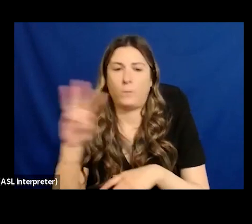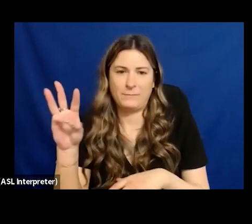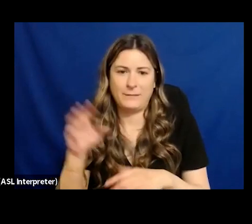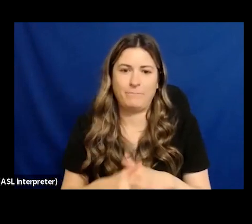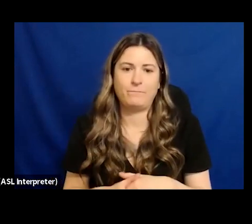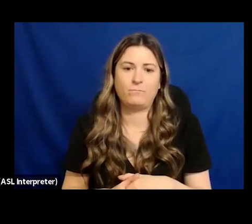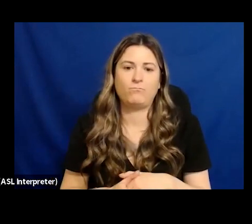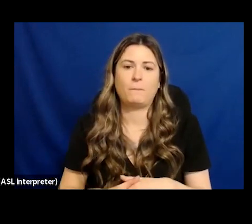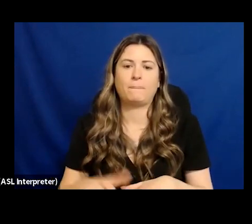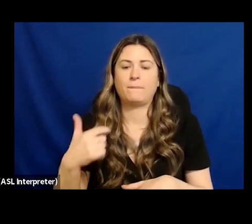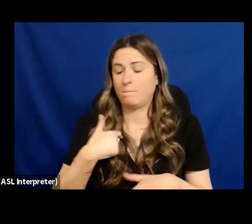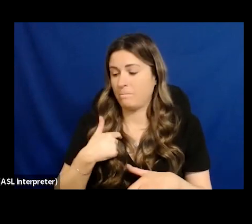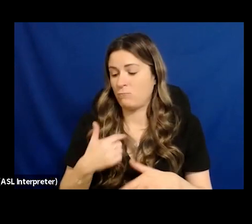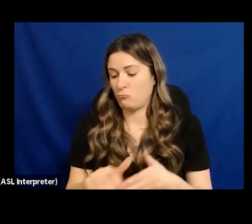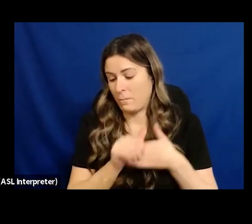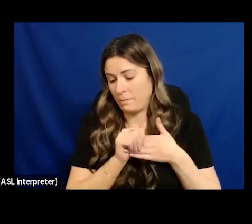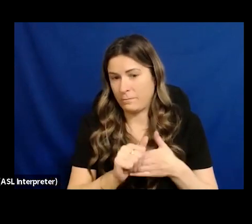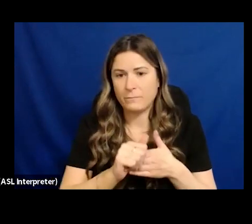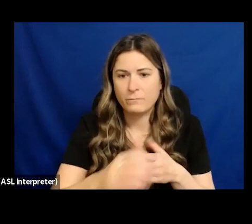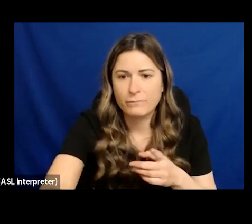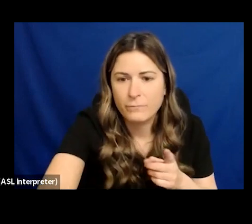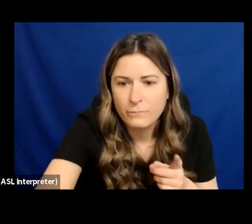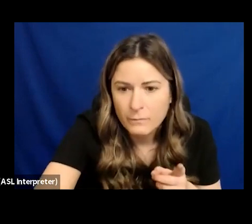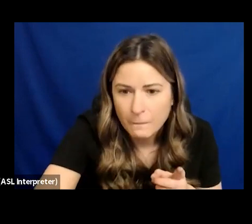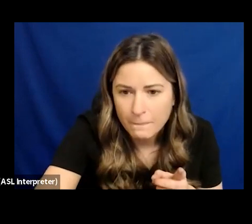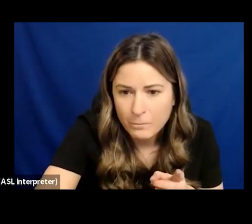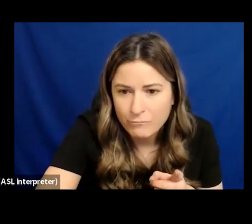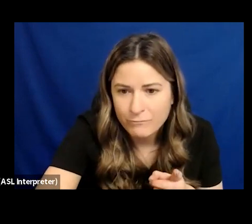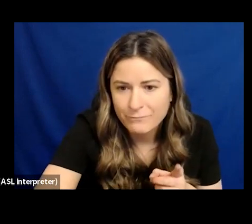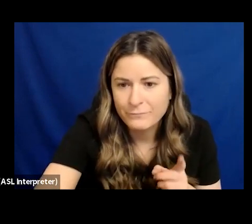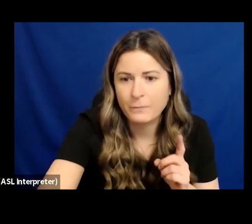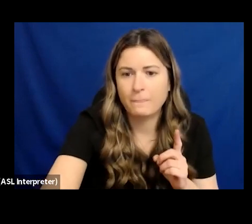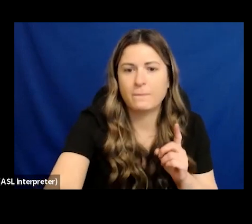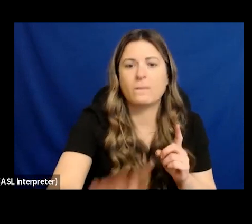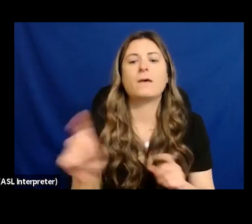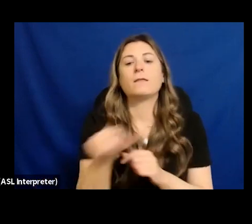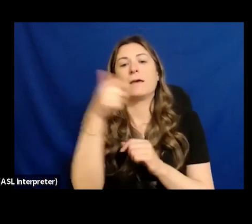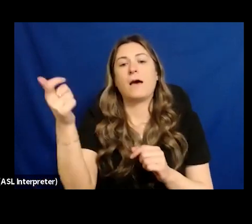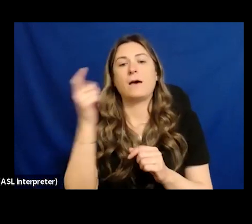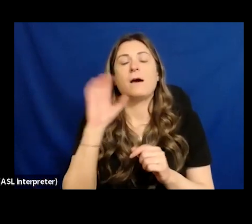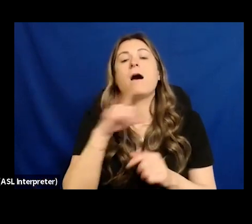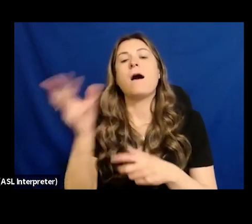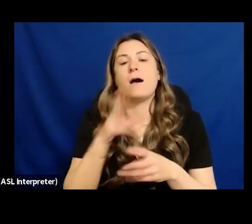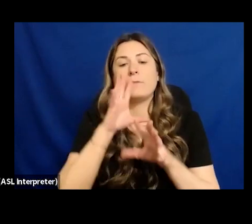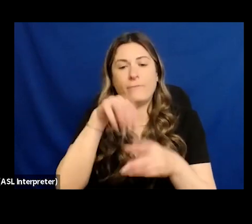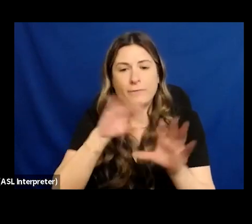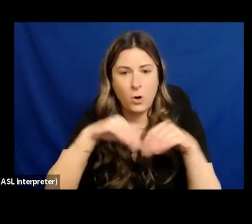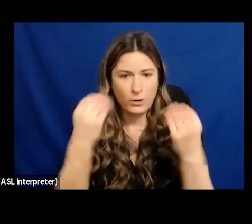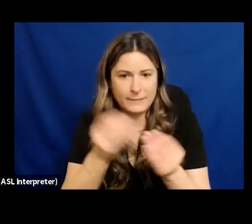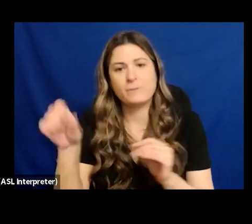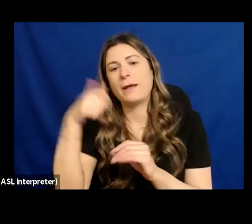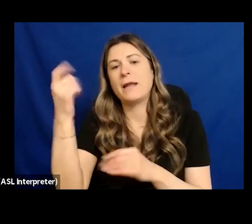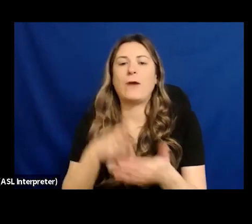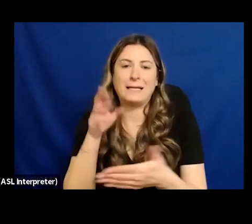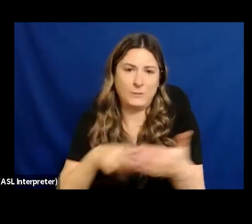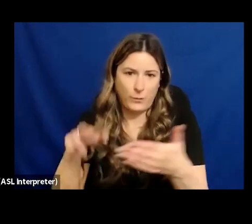for resilient communities or lcrc program the other anti-racism initiative under verx our goal is to foster the